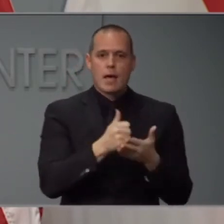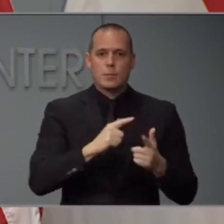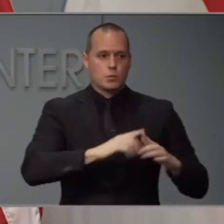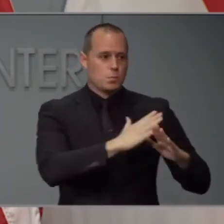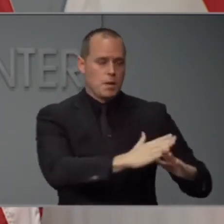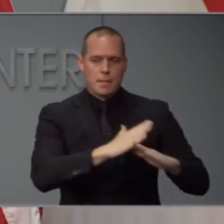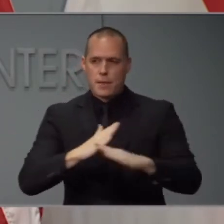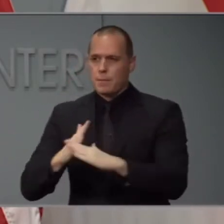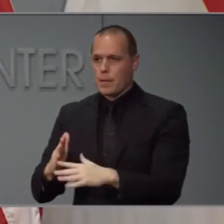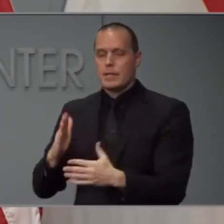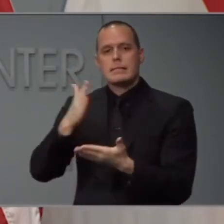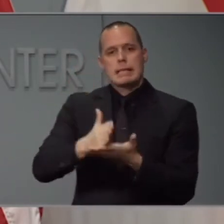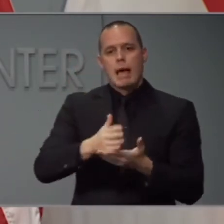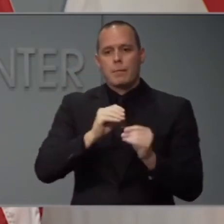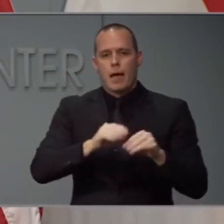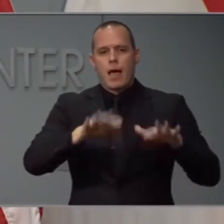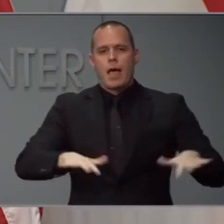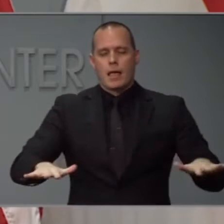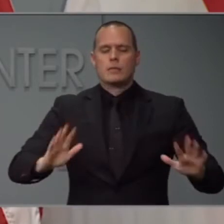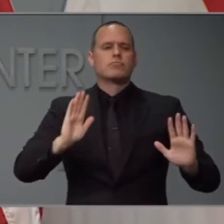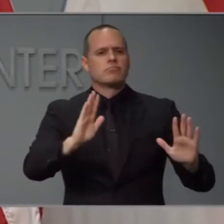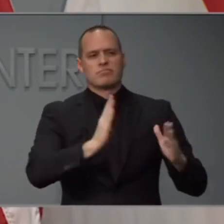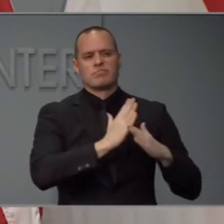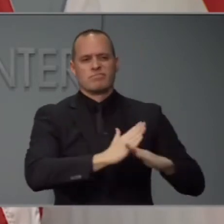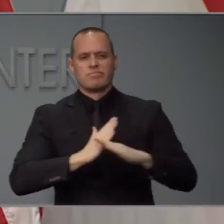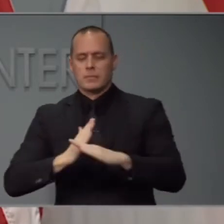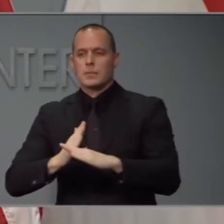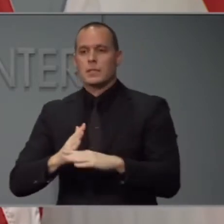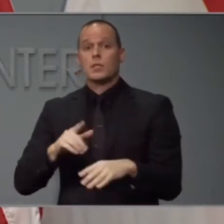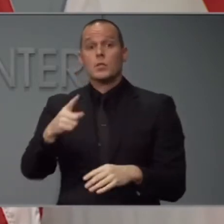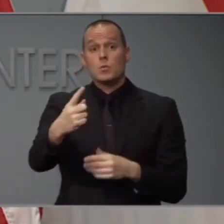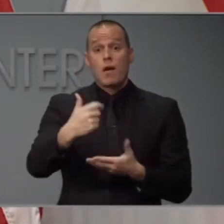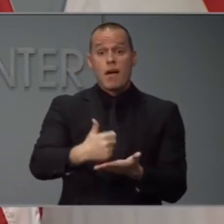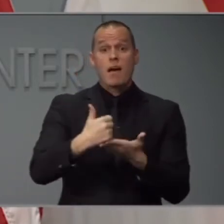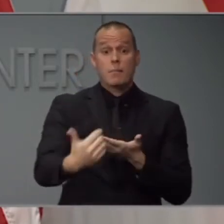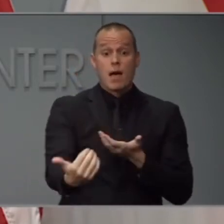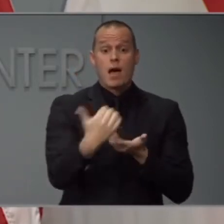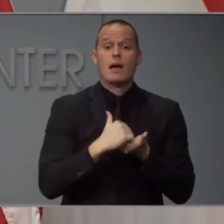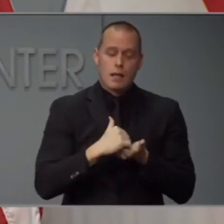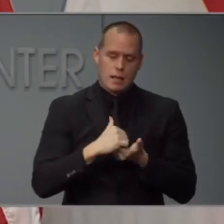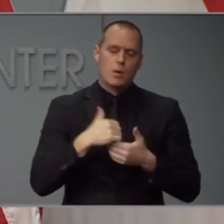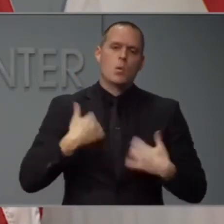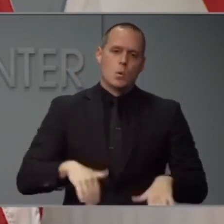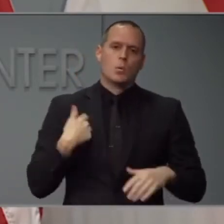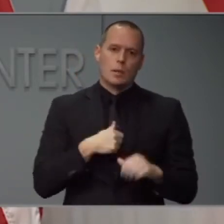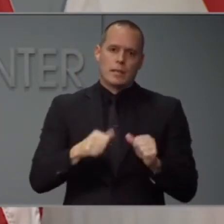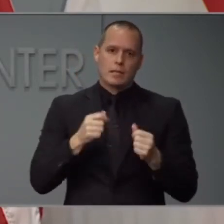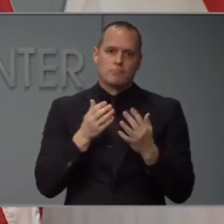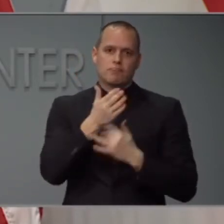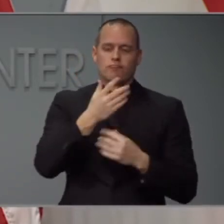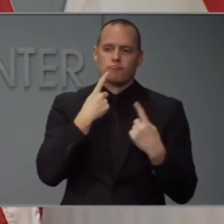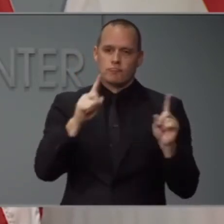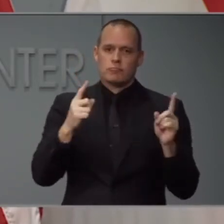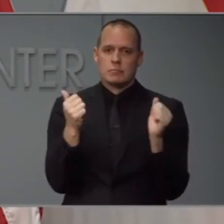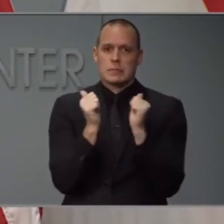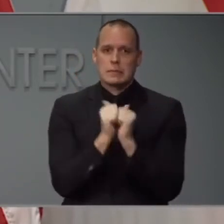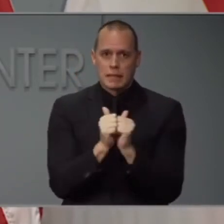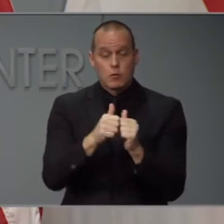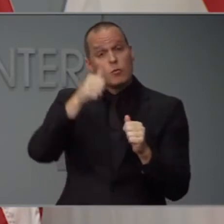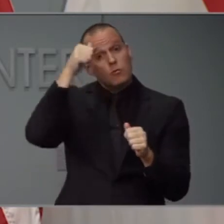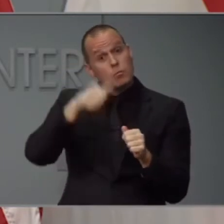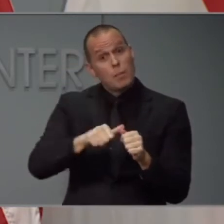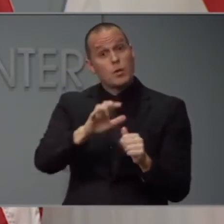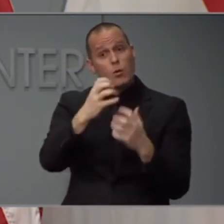COVID-19. And with your cooperation, we can get through this together. Remember to call your loved ones each and every day.